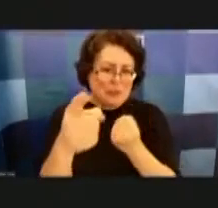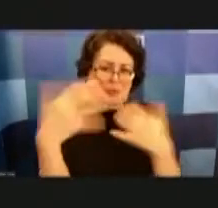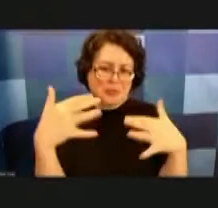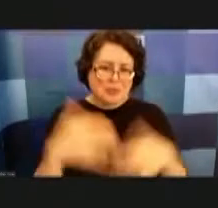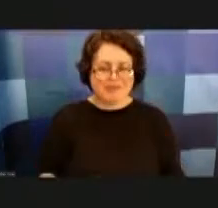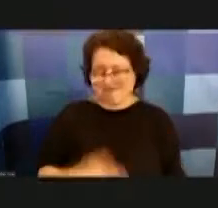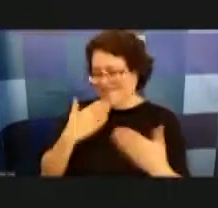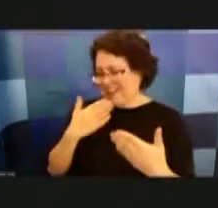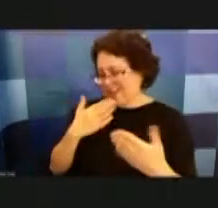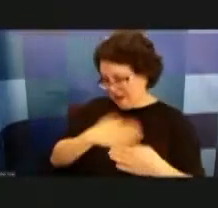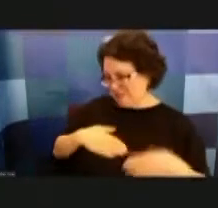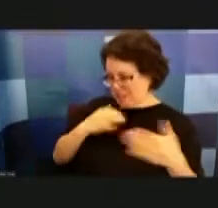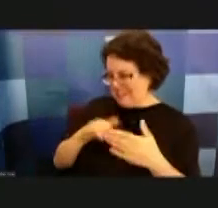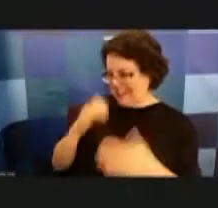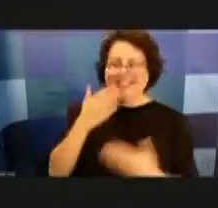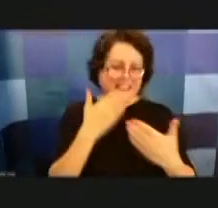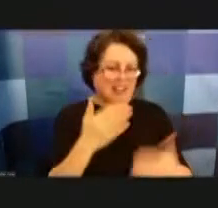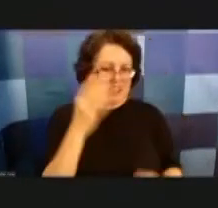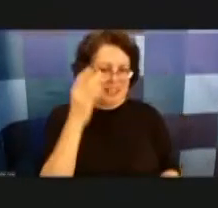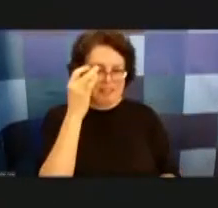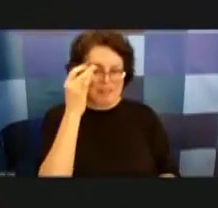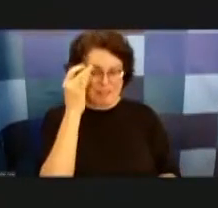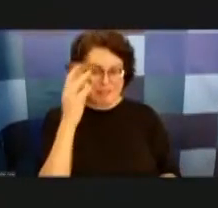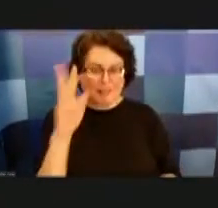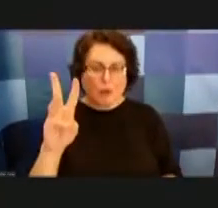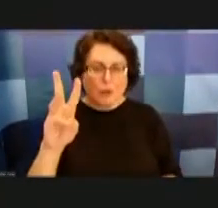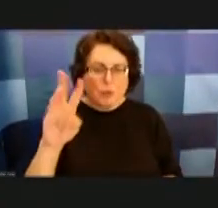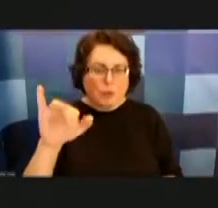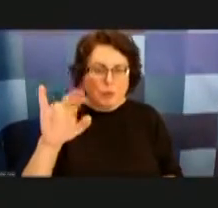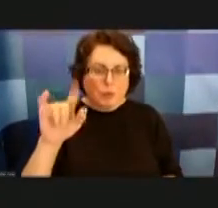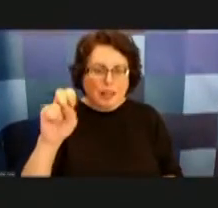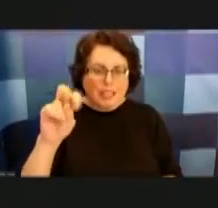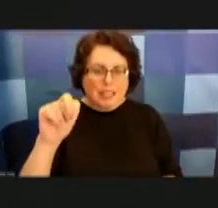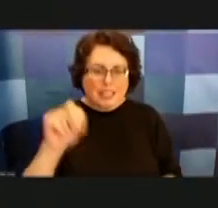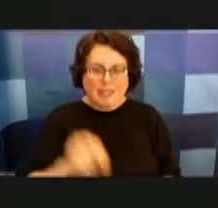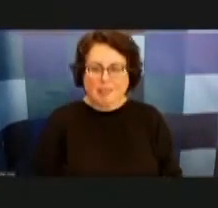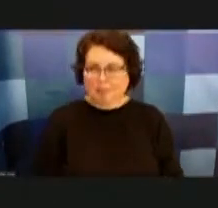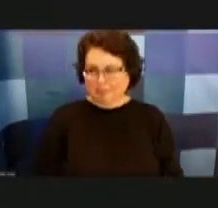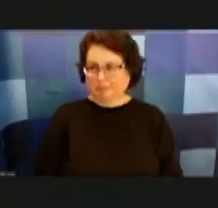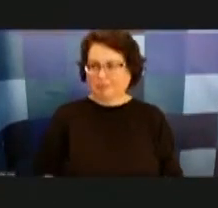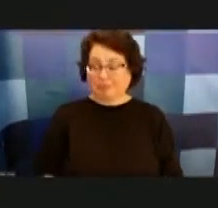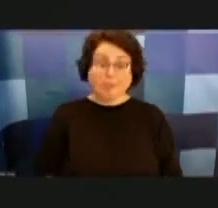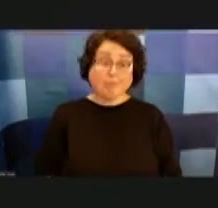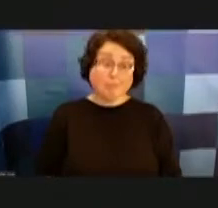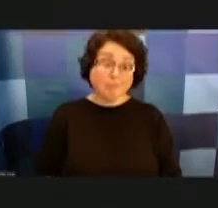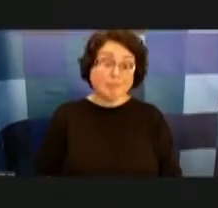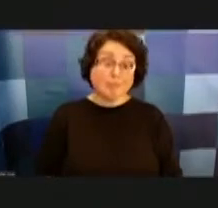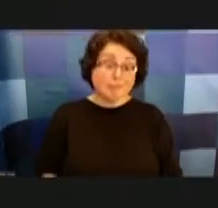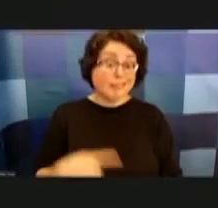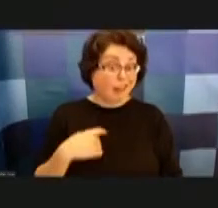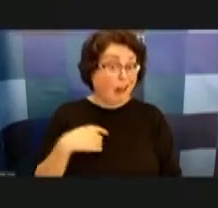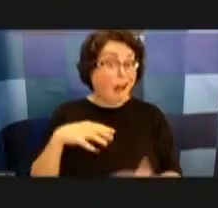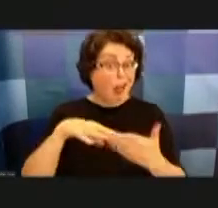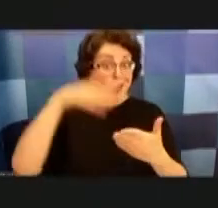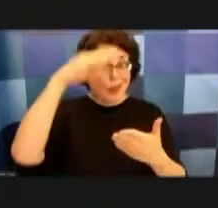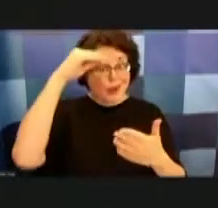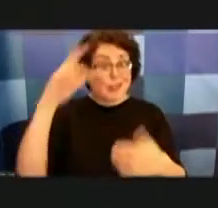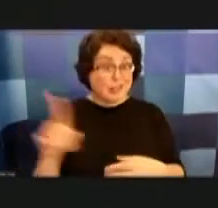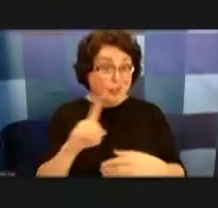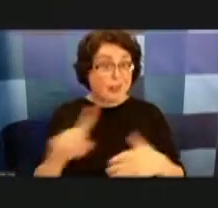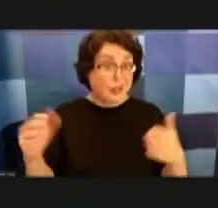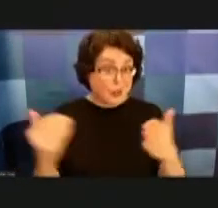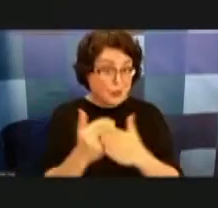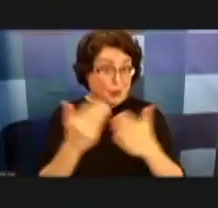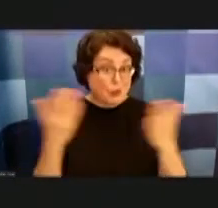thank you helmsman wilson yes uh i have to say i learned something new in this this uh hearing here